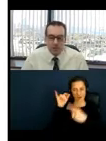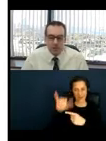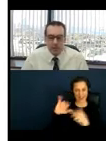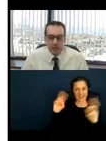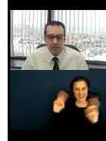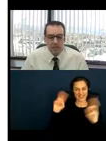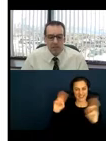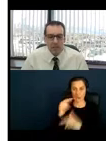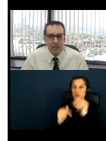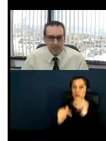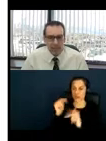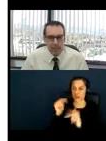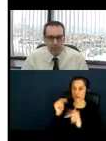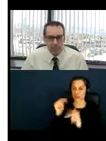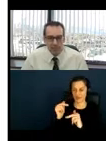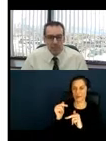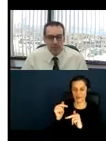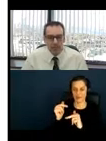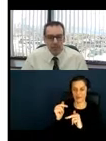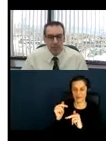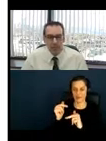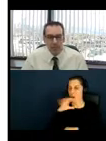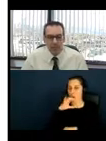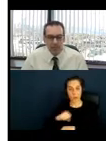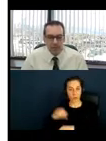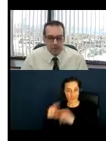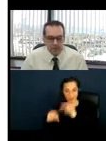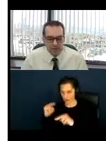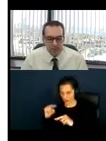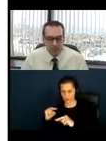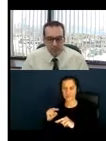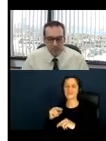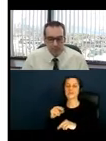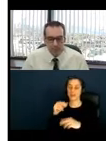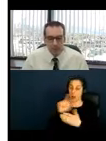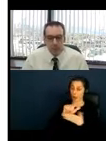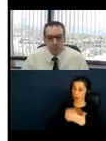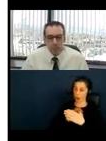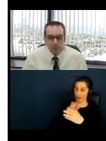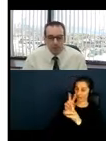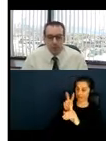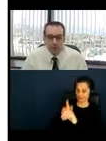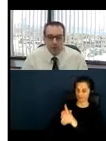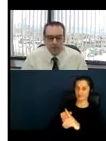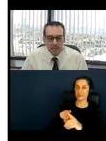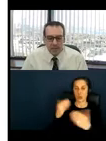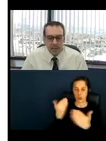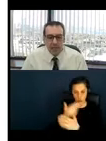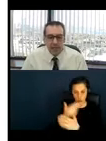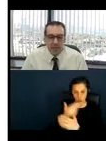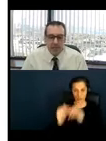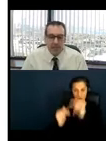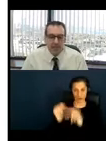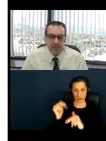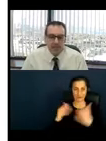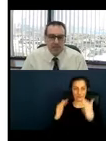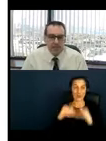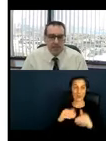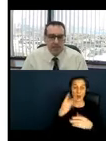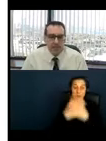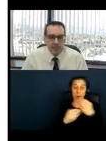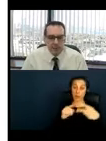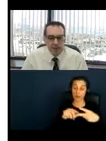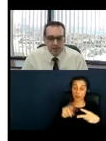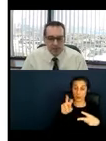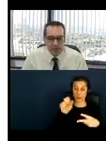specific obligations again to be discussed later in in this presentation. Both the 2010 ADA design standards